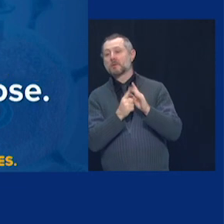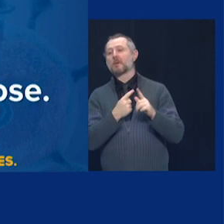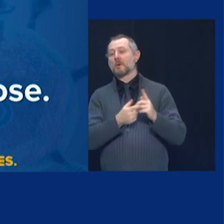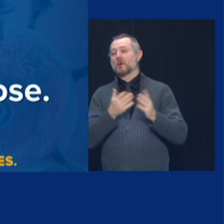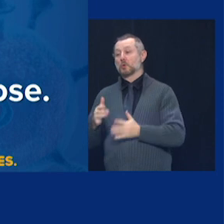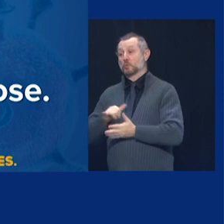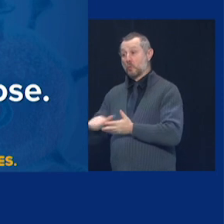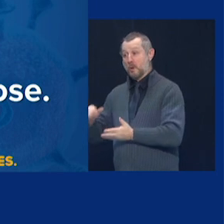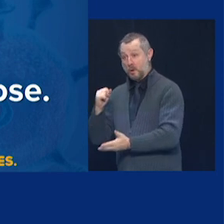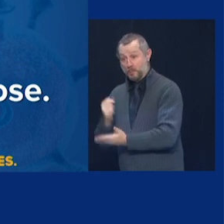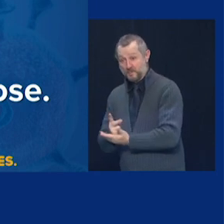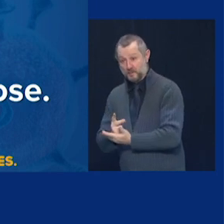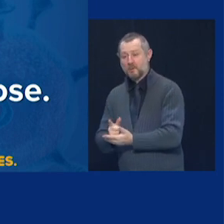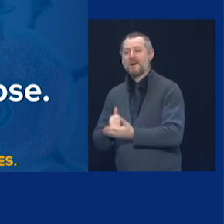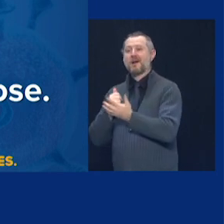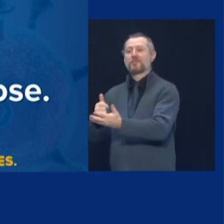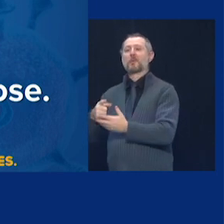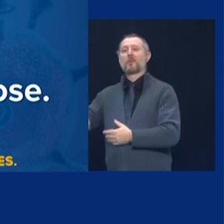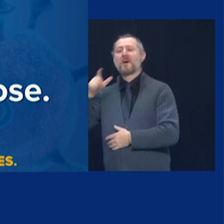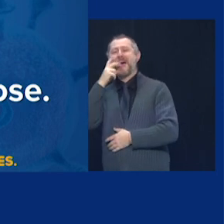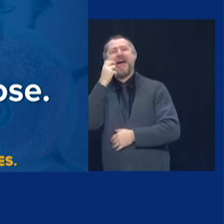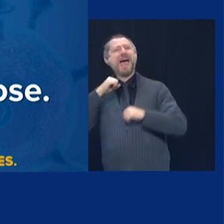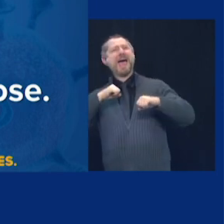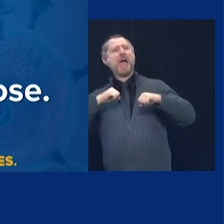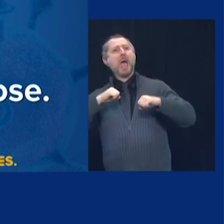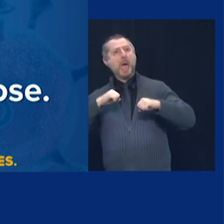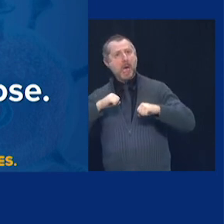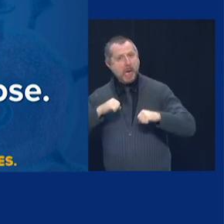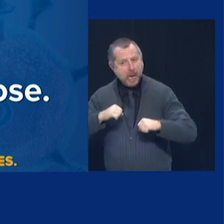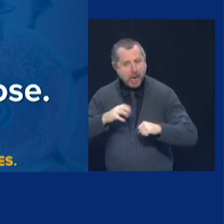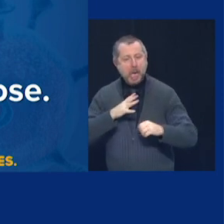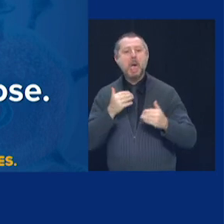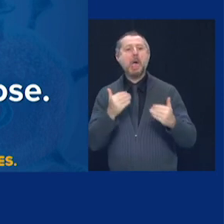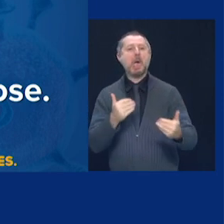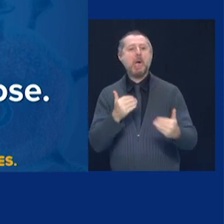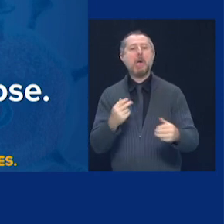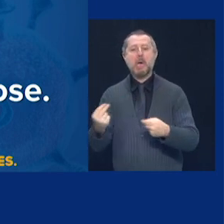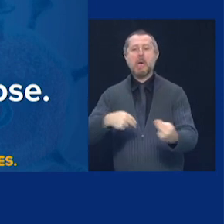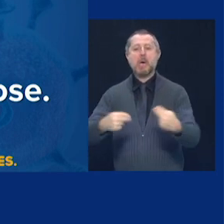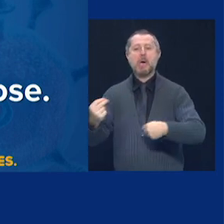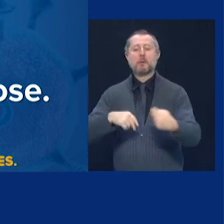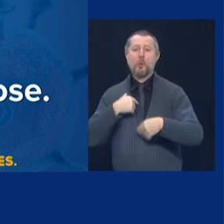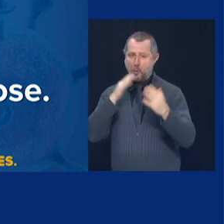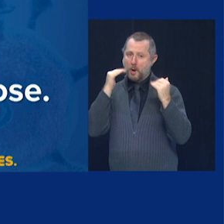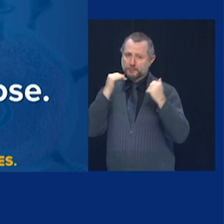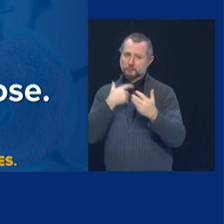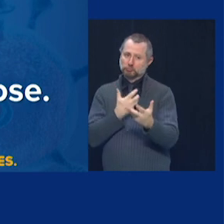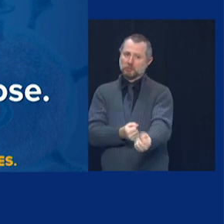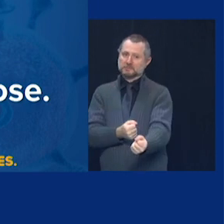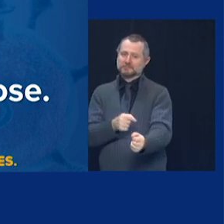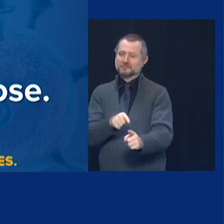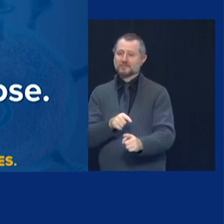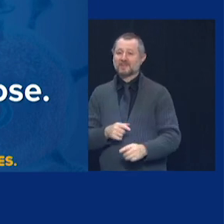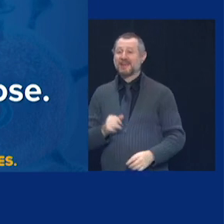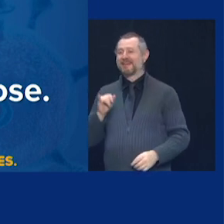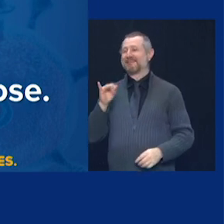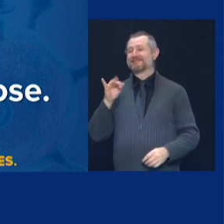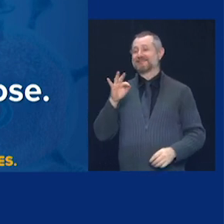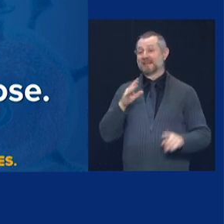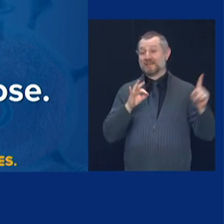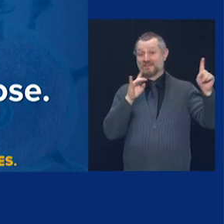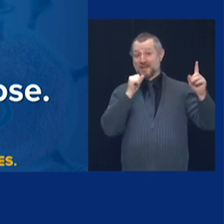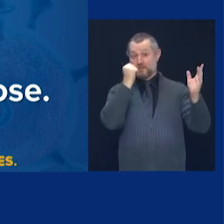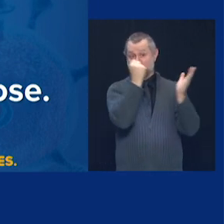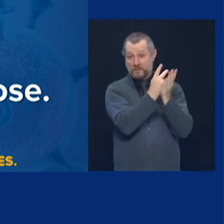process, and we hope that it does. If the FDA approves, it's expected 6 million doses